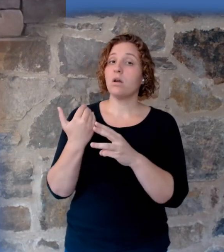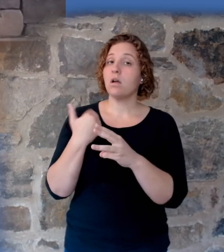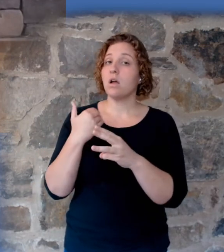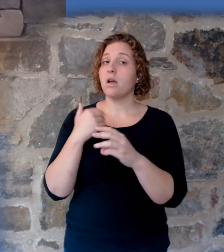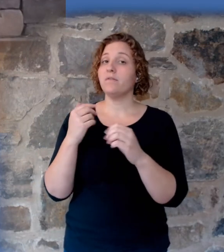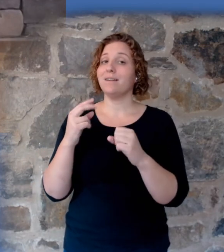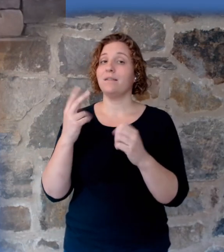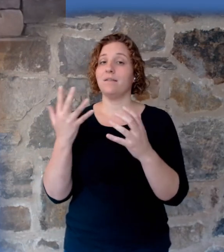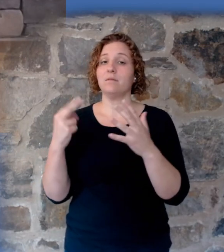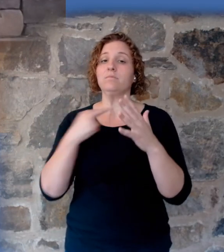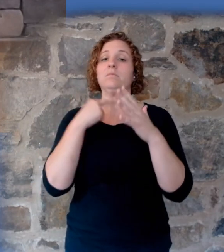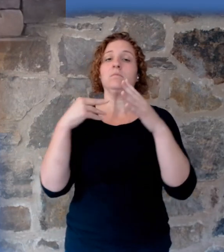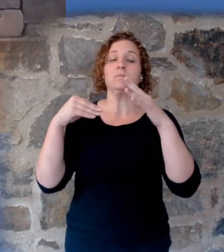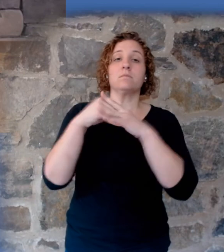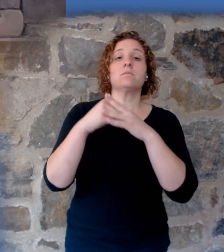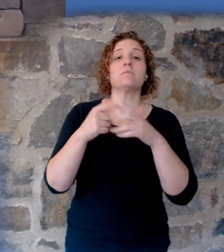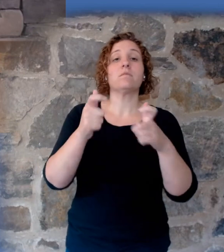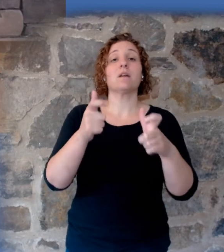That fits a flood.